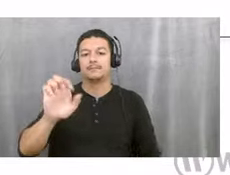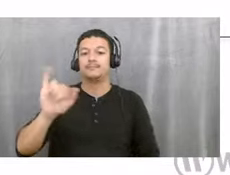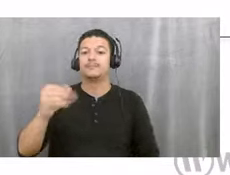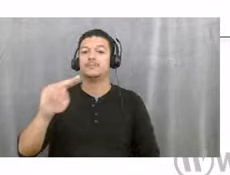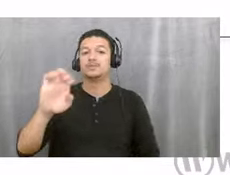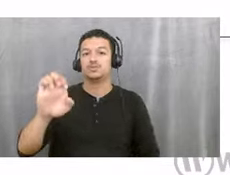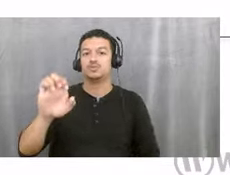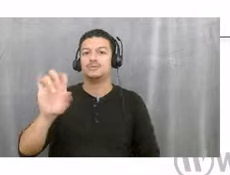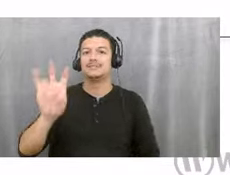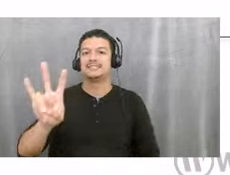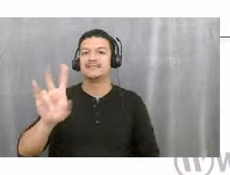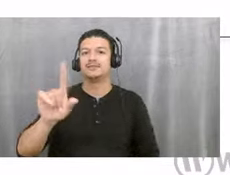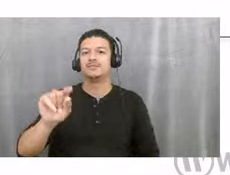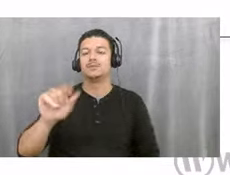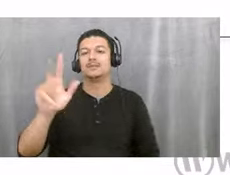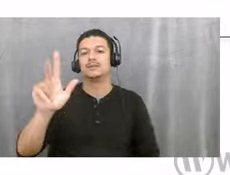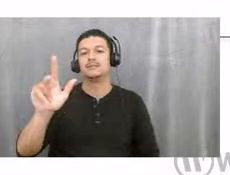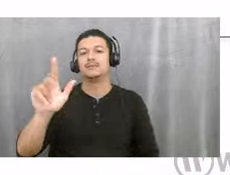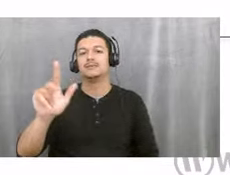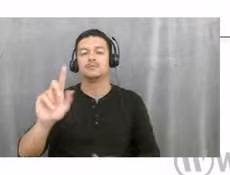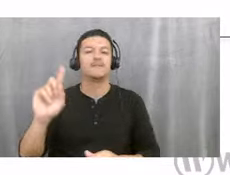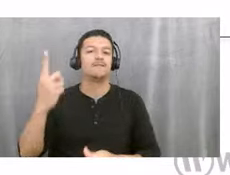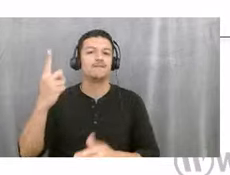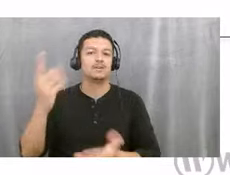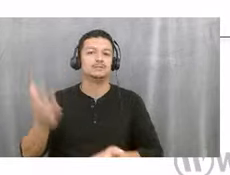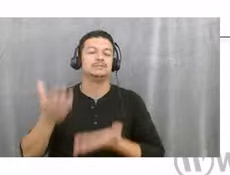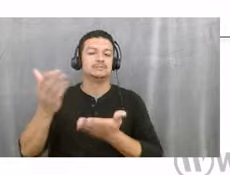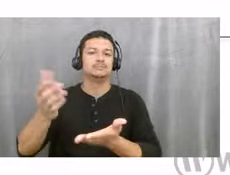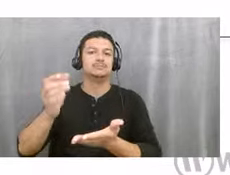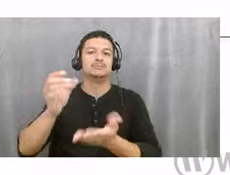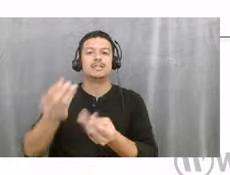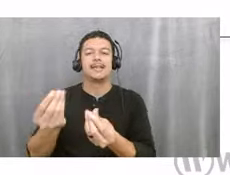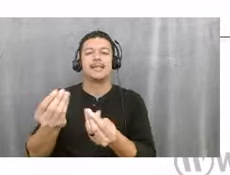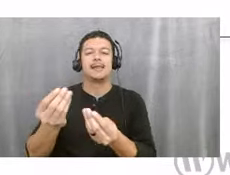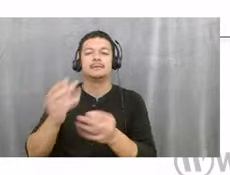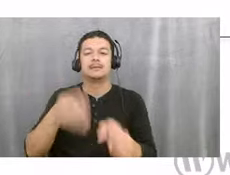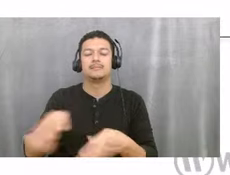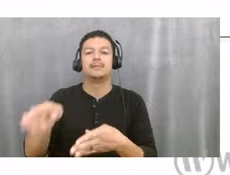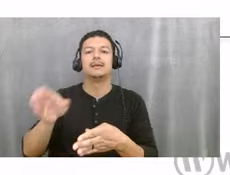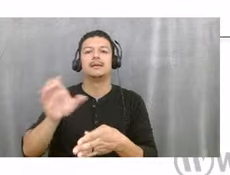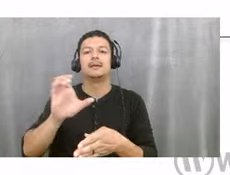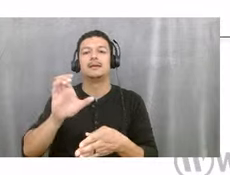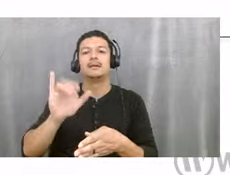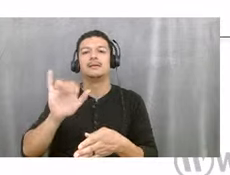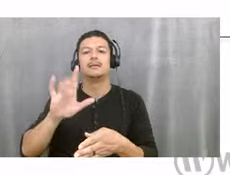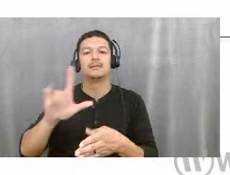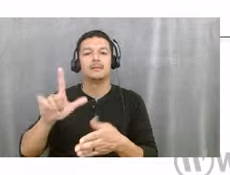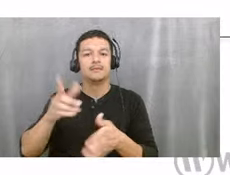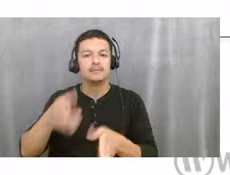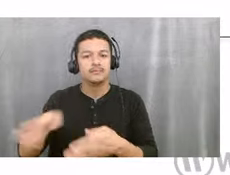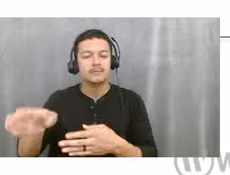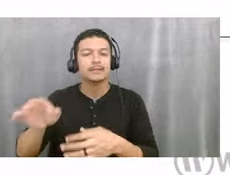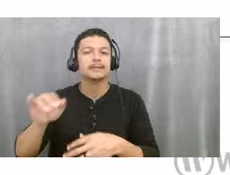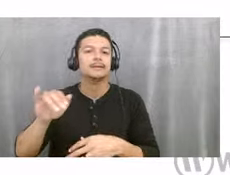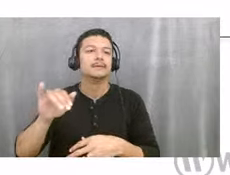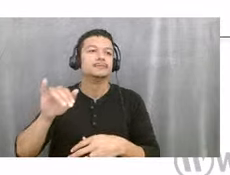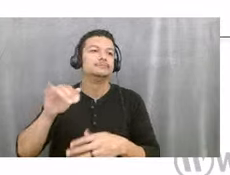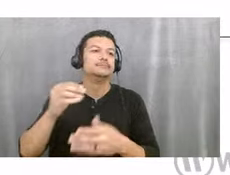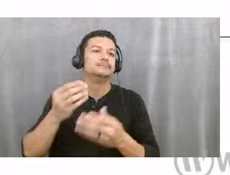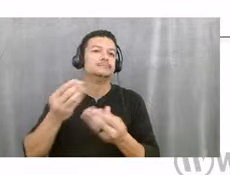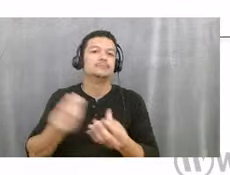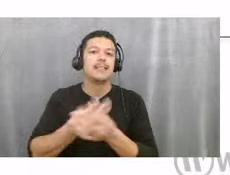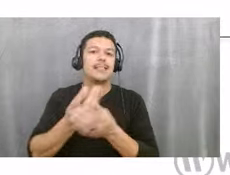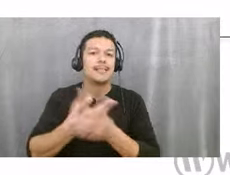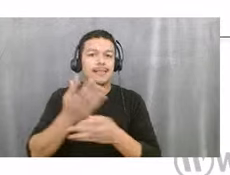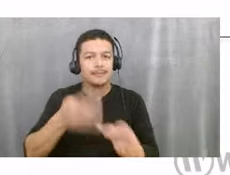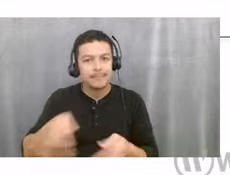is when we first submitted the site plan and the civil plans and architectural plans, landscape plans, et cetera. And since June, we've